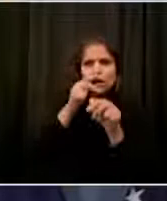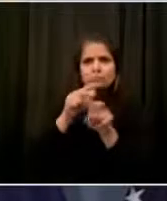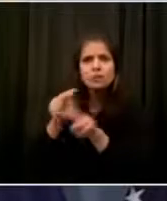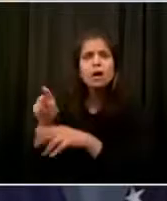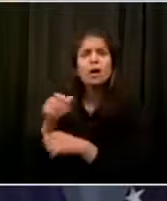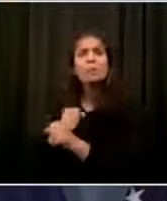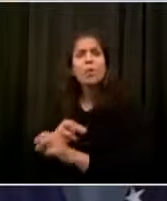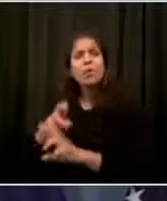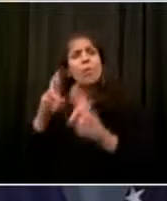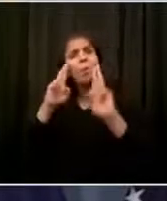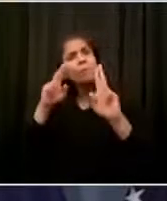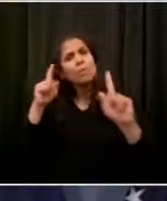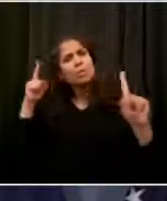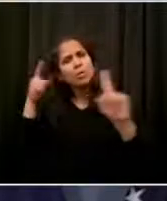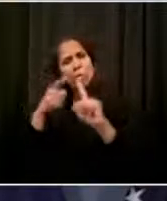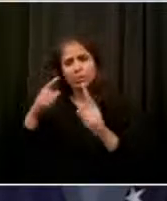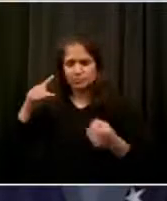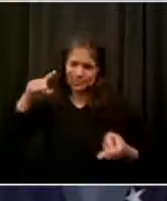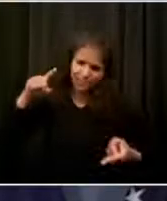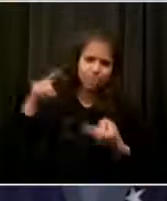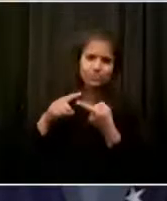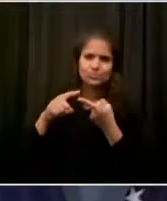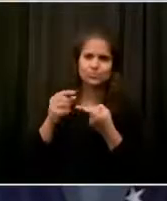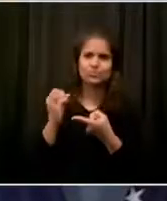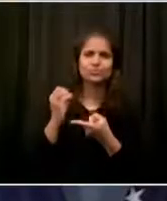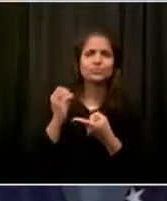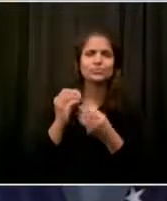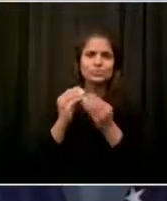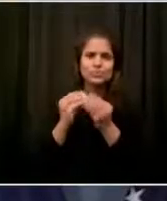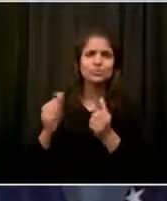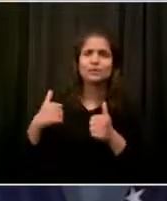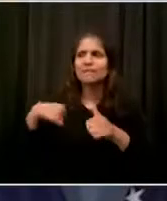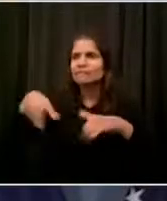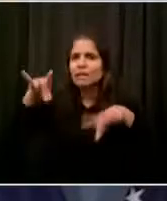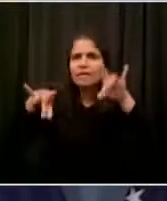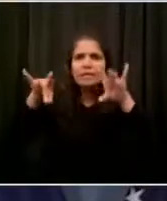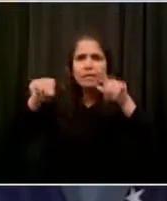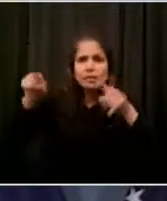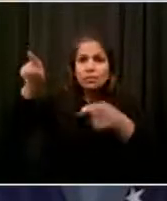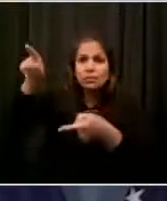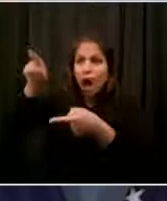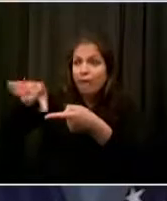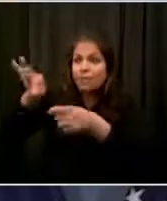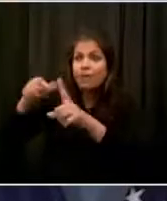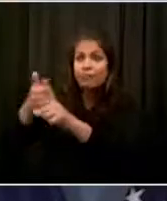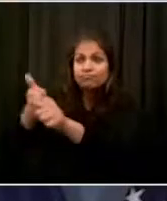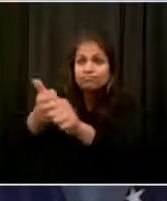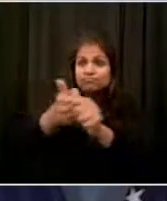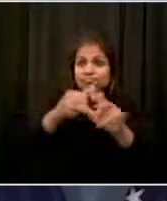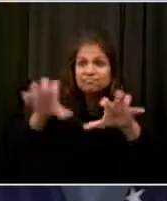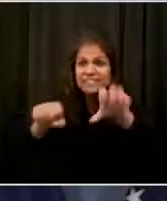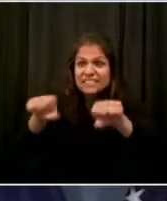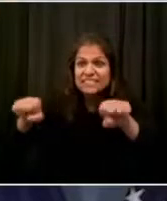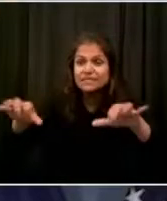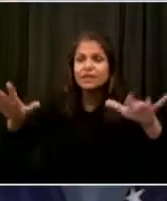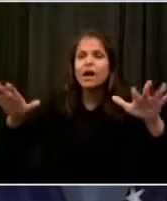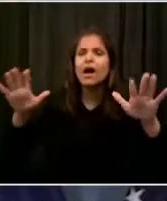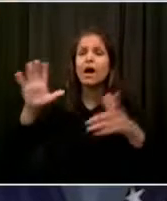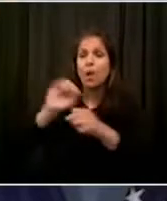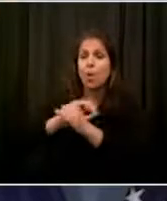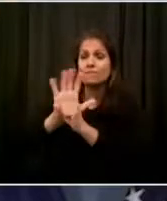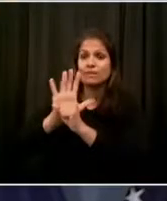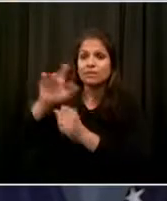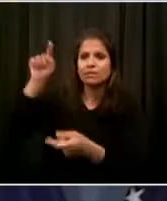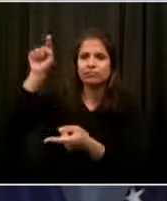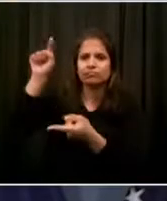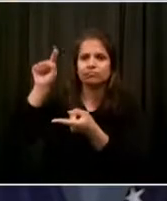to such a low number that you'd consider it successful and it's safe to go back to normalcy. What